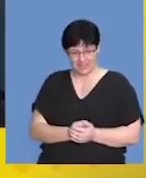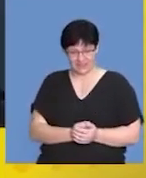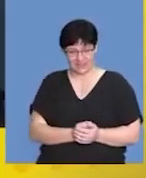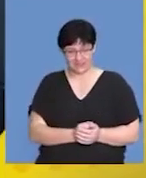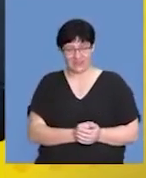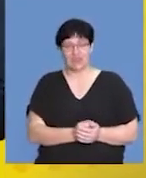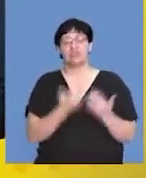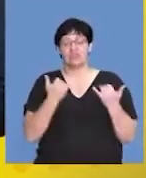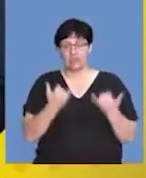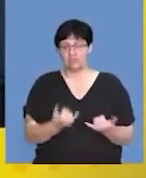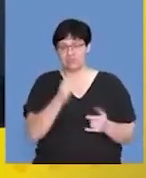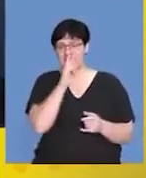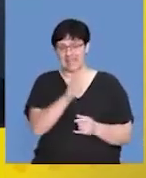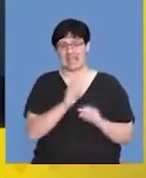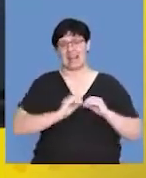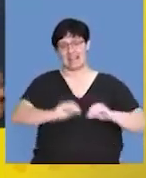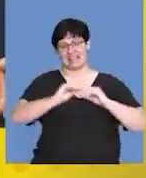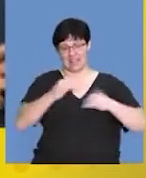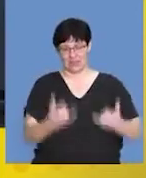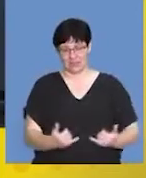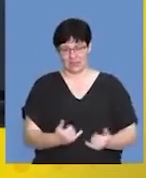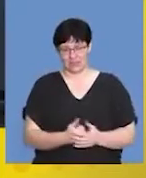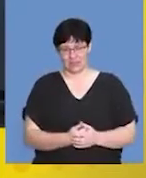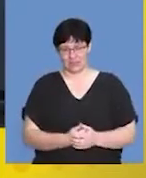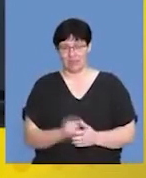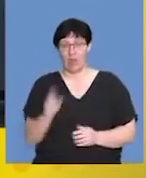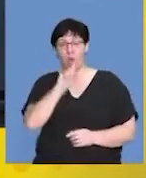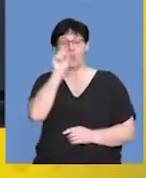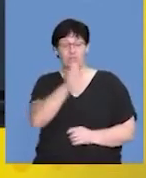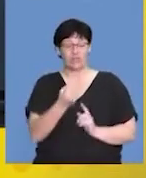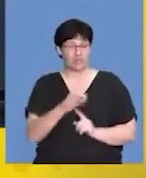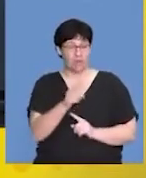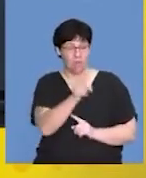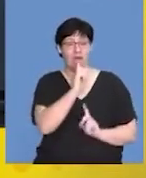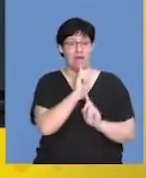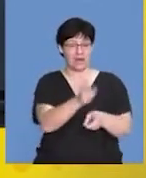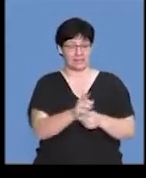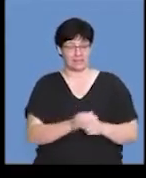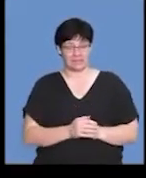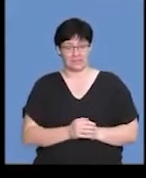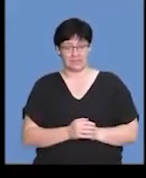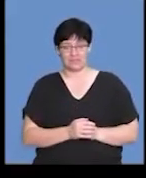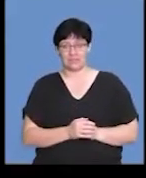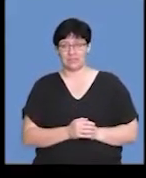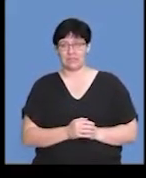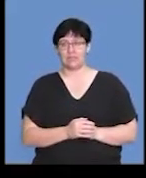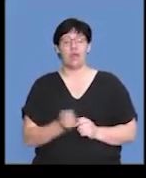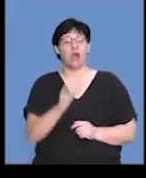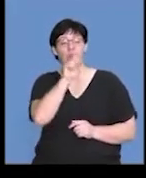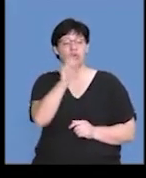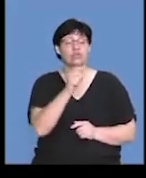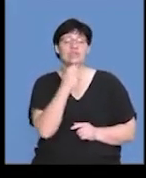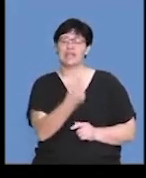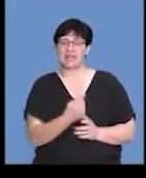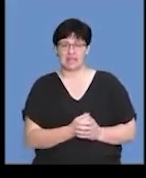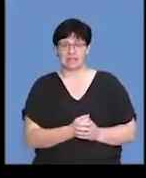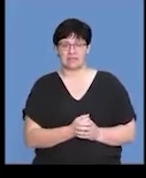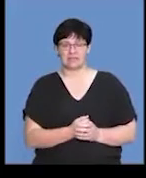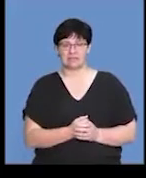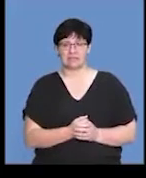So let's get straight into the lesson and here's the question for you guys. So the question we're looking at is,